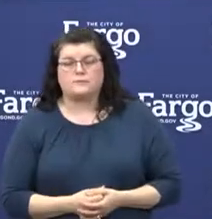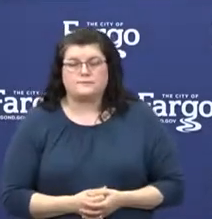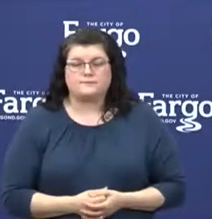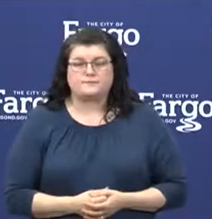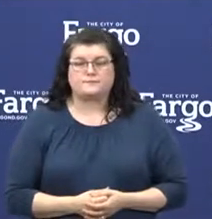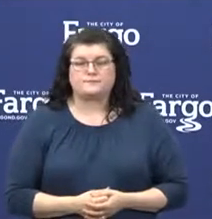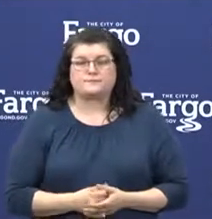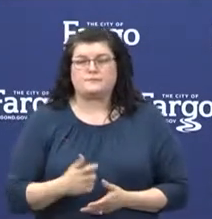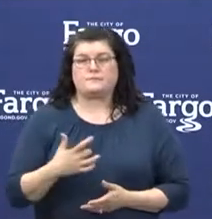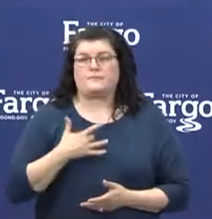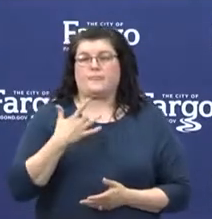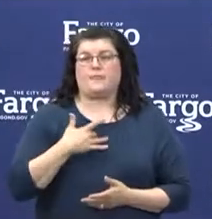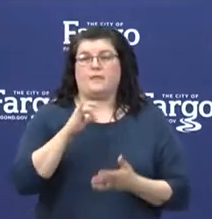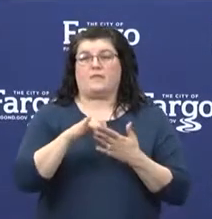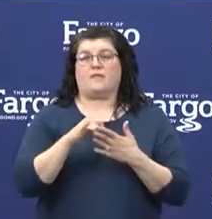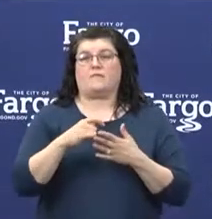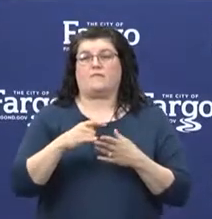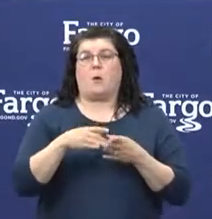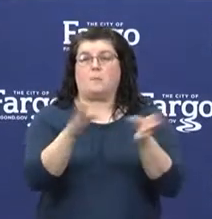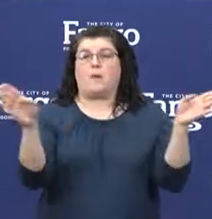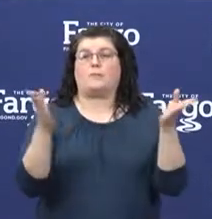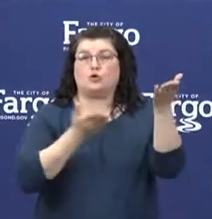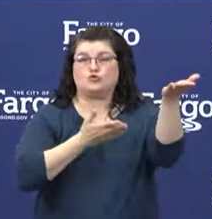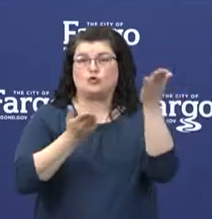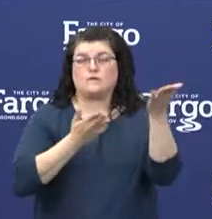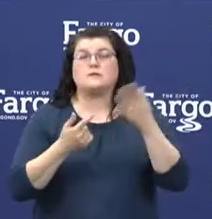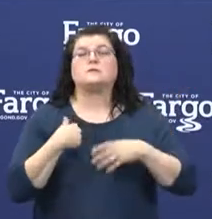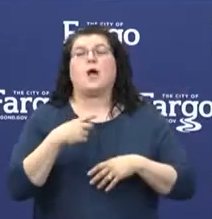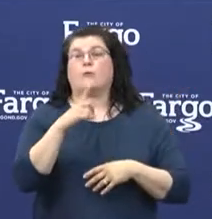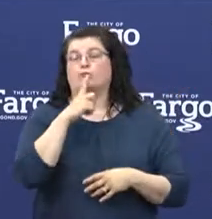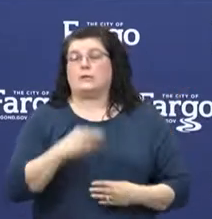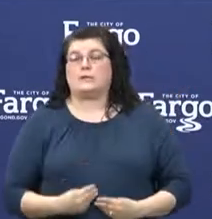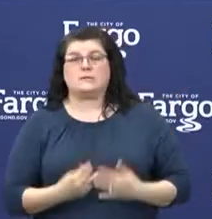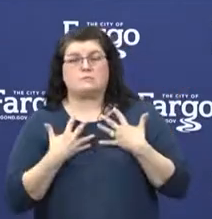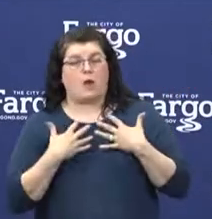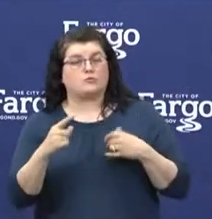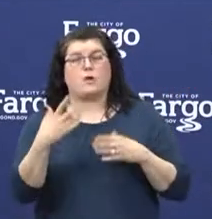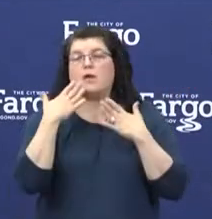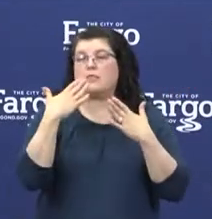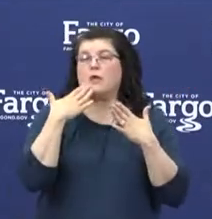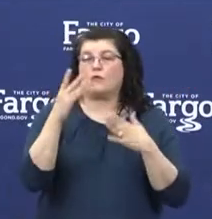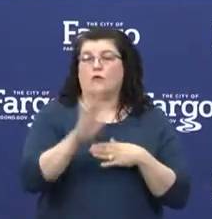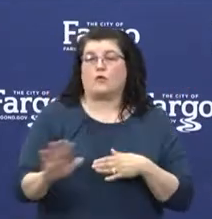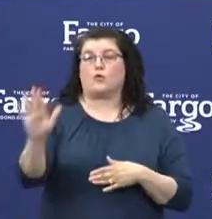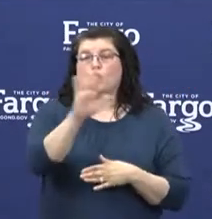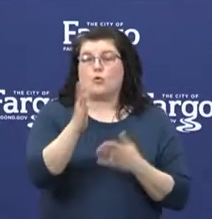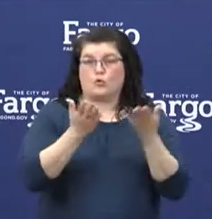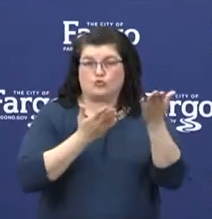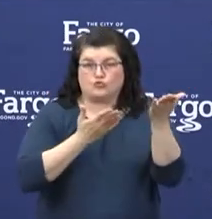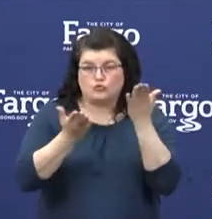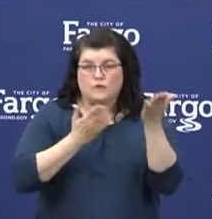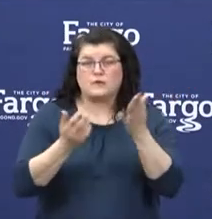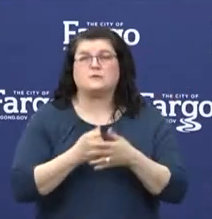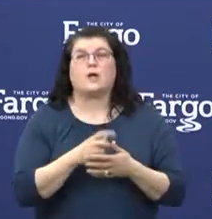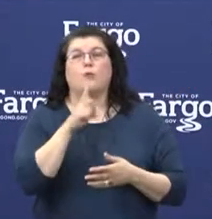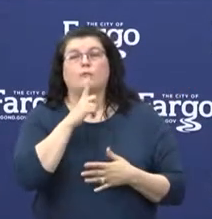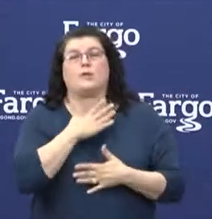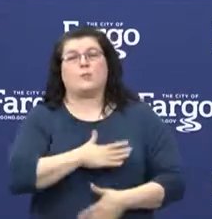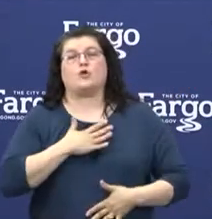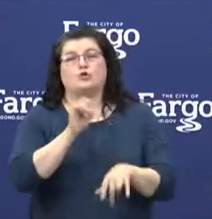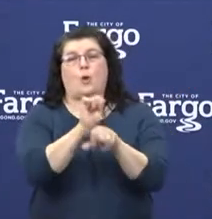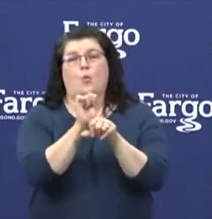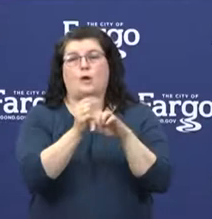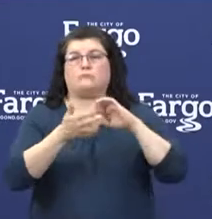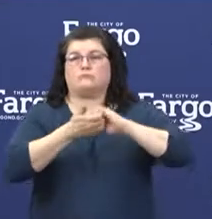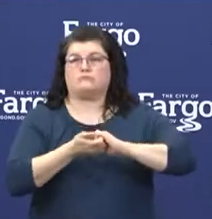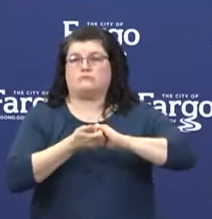into public service. I thank you for your service, and I appreciate very much the ability to work with you. Thank